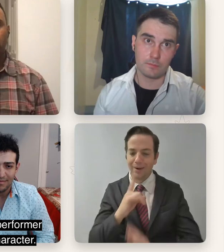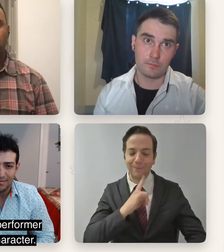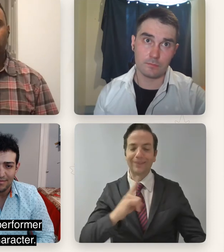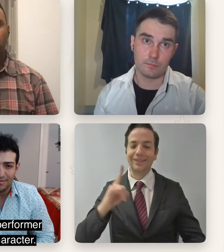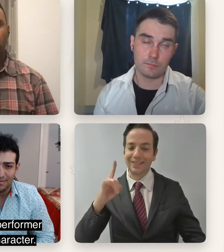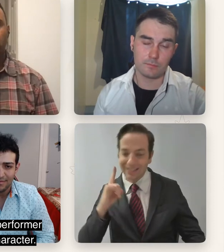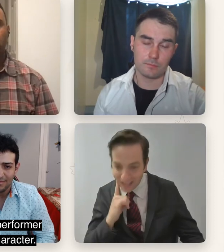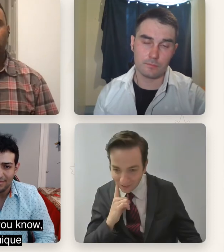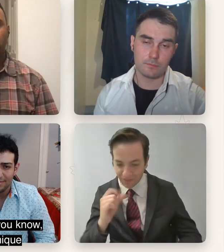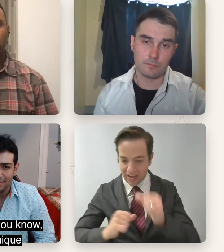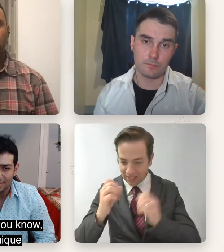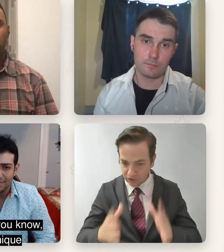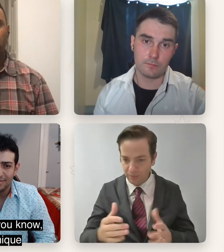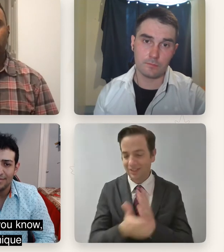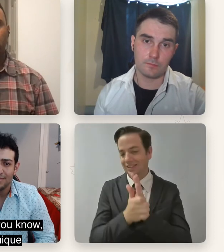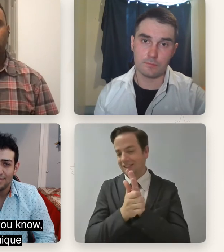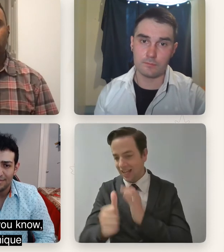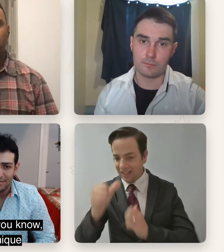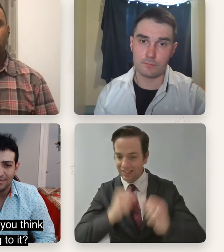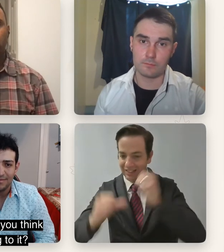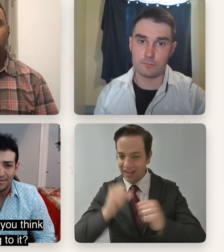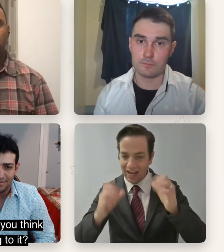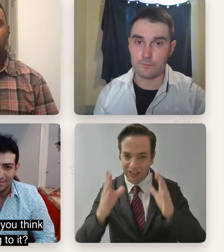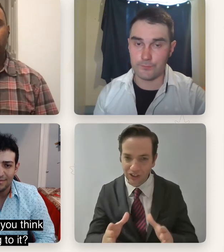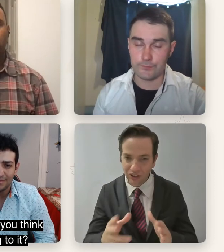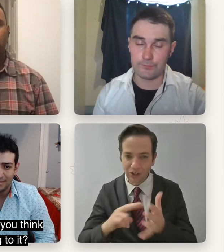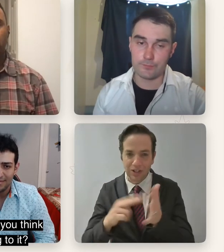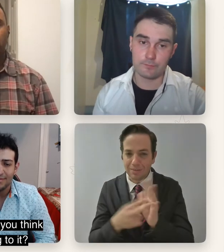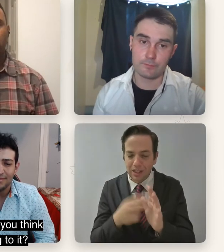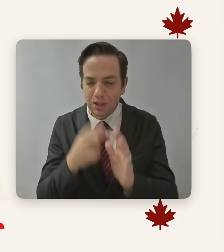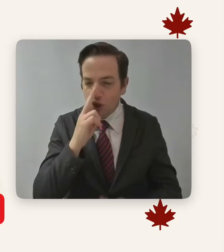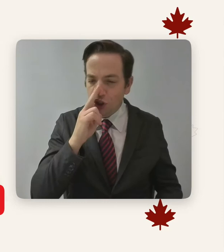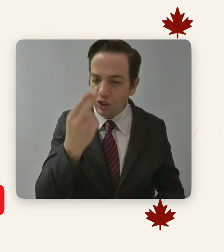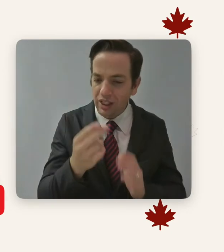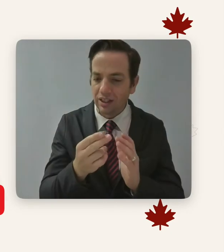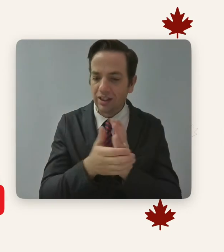into this character. So what's, you know, what unique qualities do you think you bring to it?